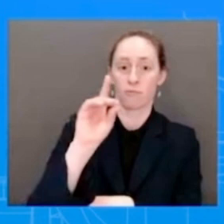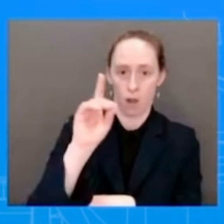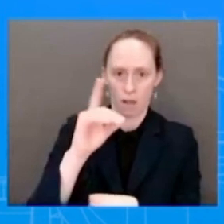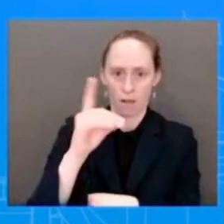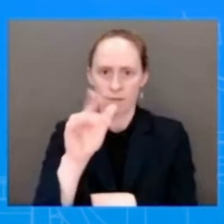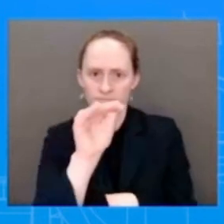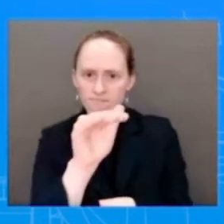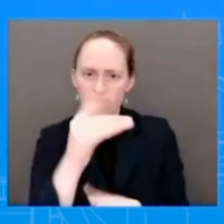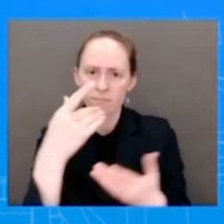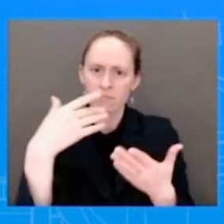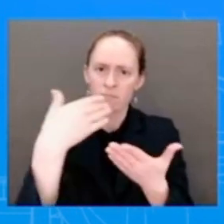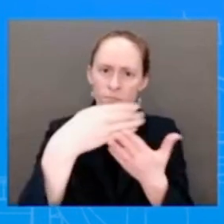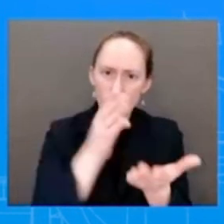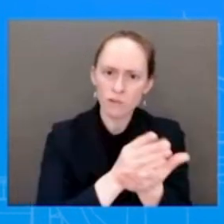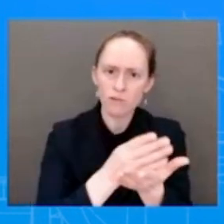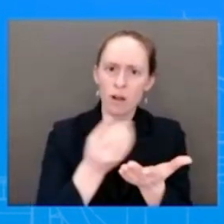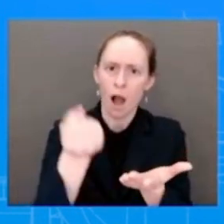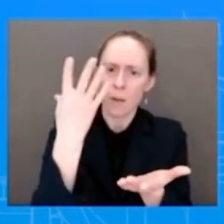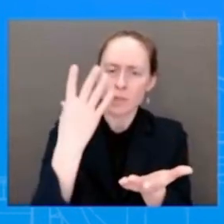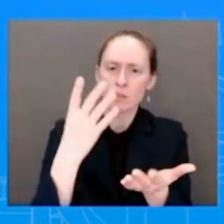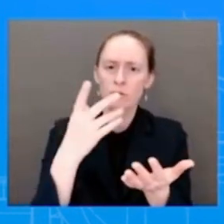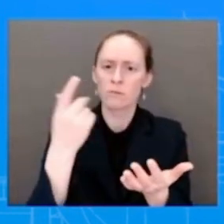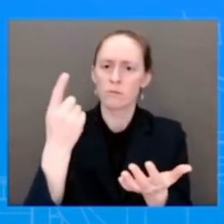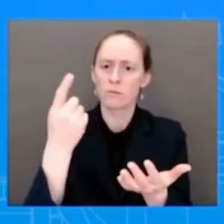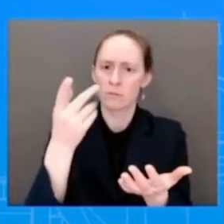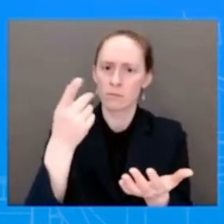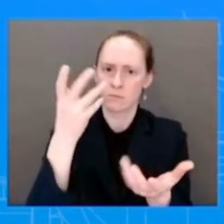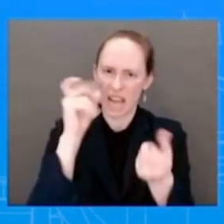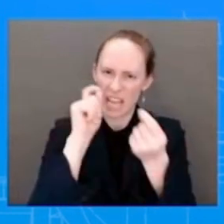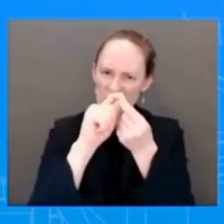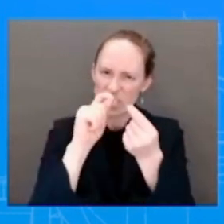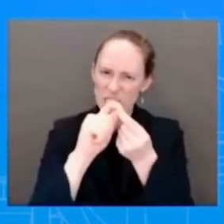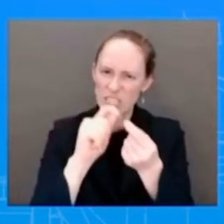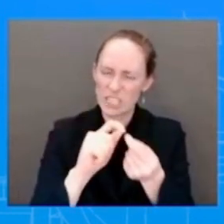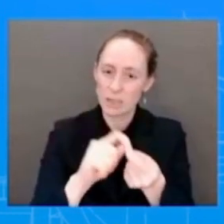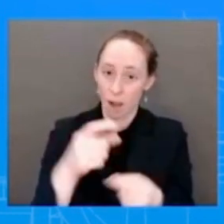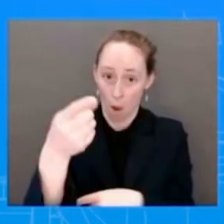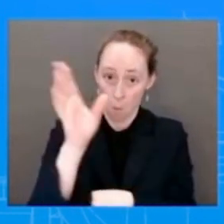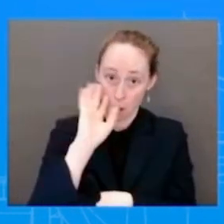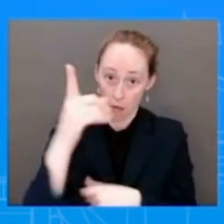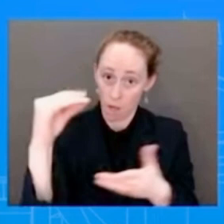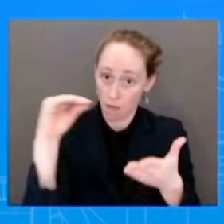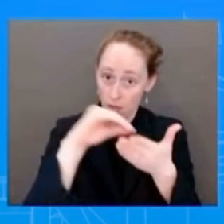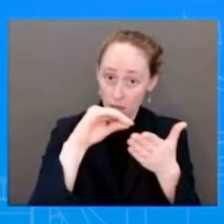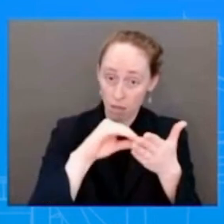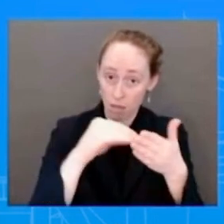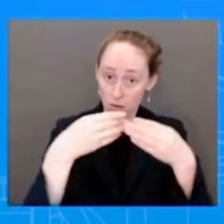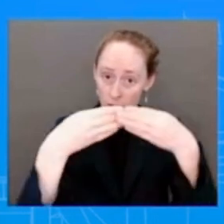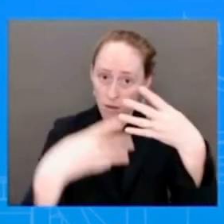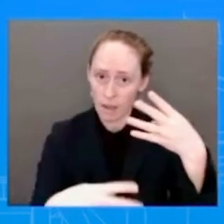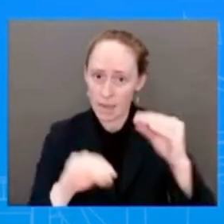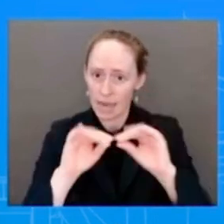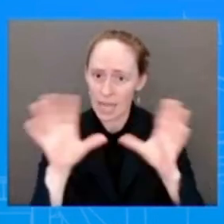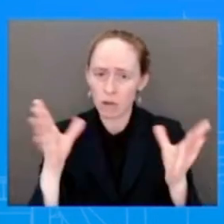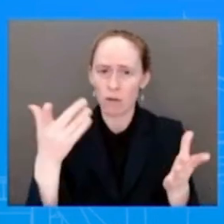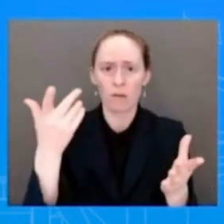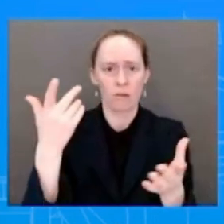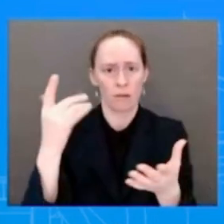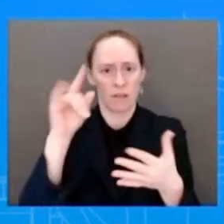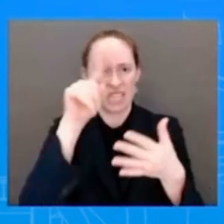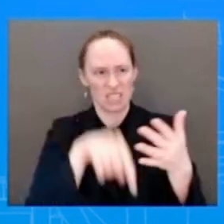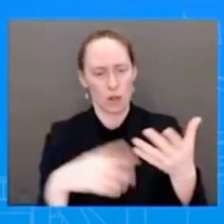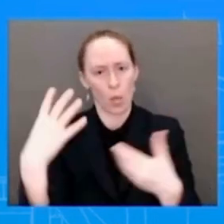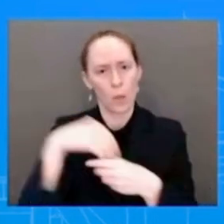can note is that he include a paid family and medical leave proposal in both his FY22 and